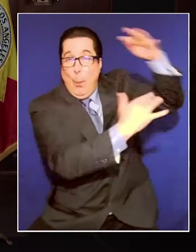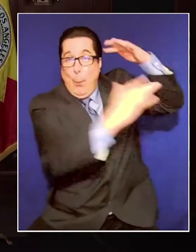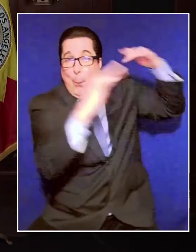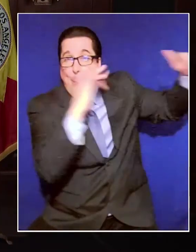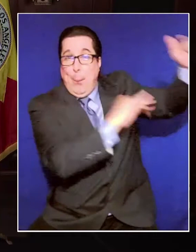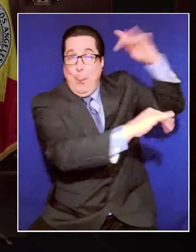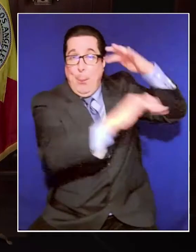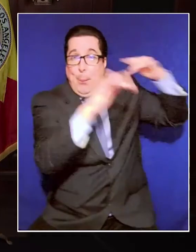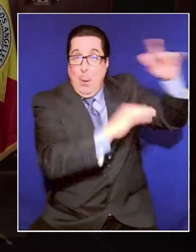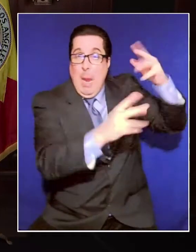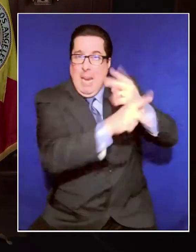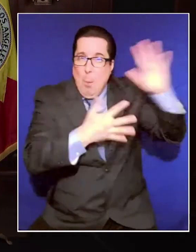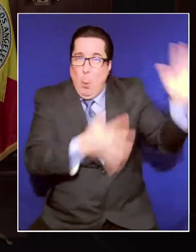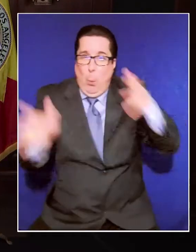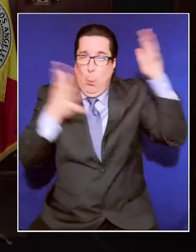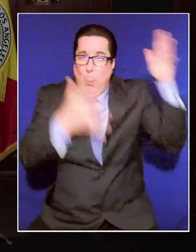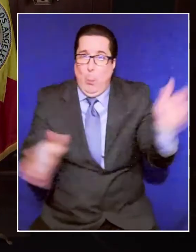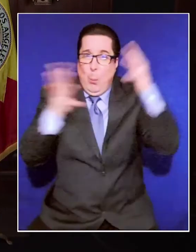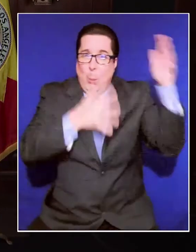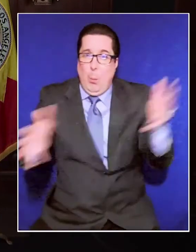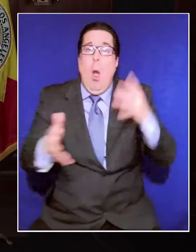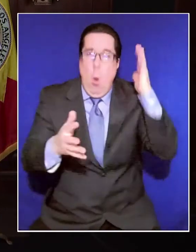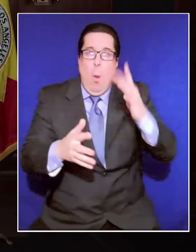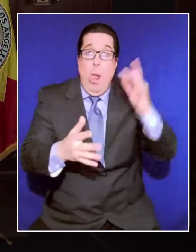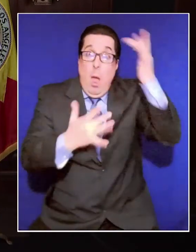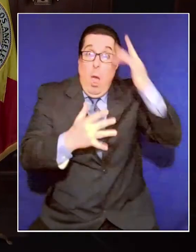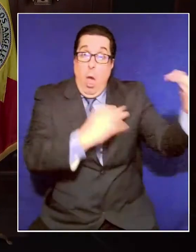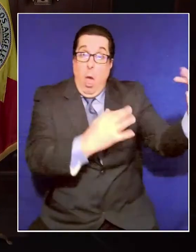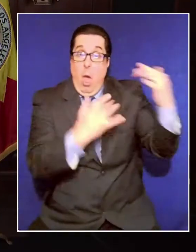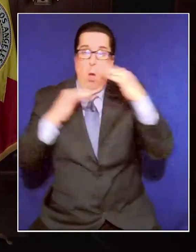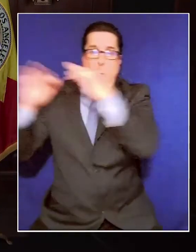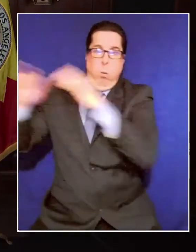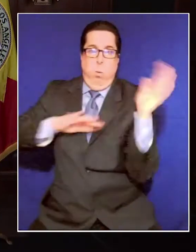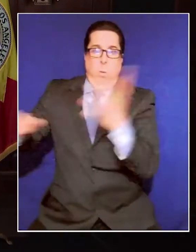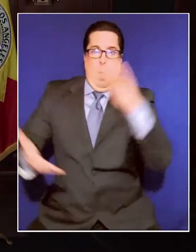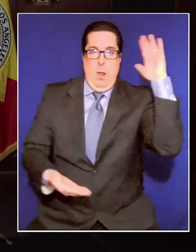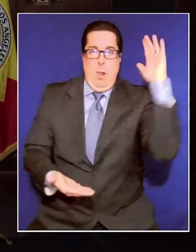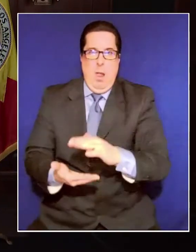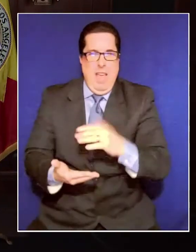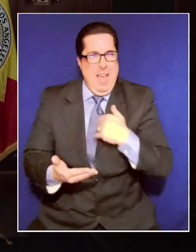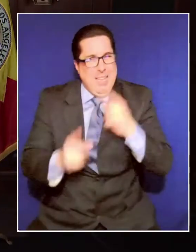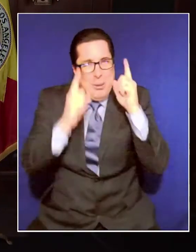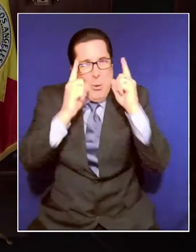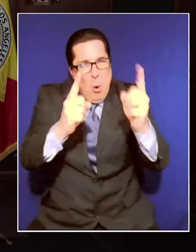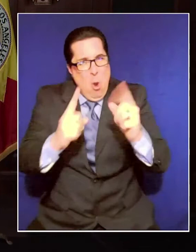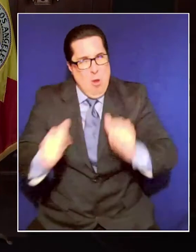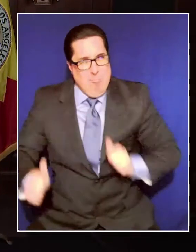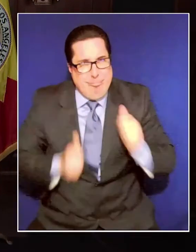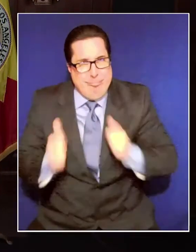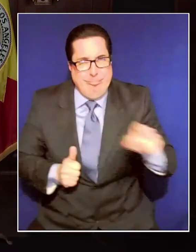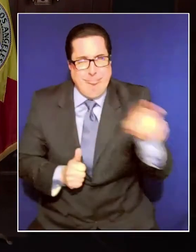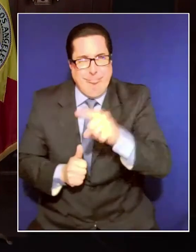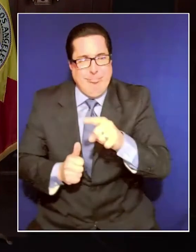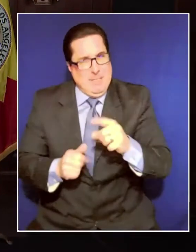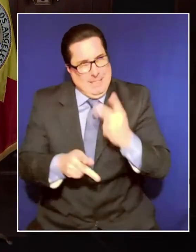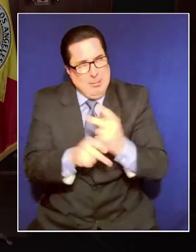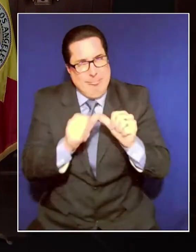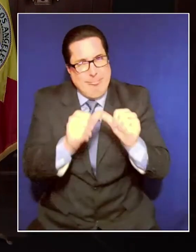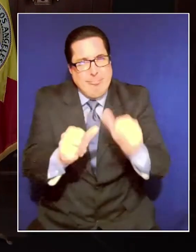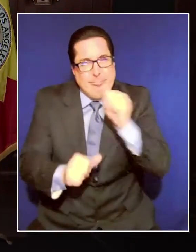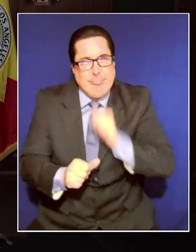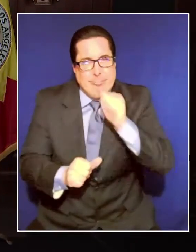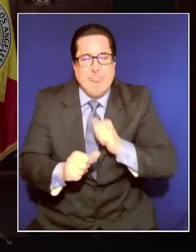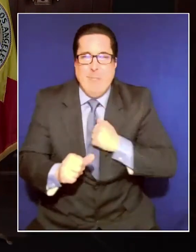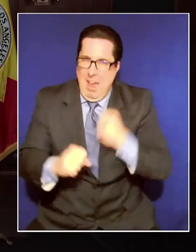We're getting there Los Angeles and we will get there. I'll fight through these moments where we need more vaccines. I'll make sure